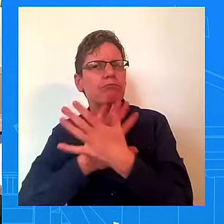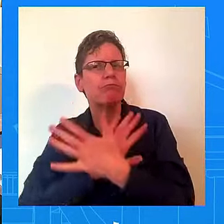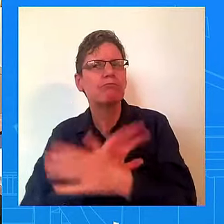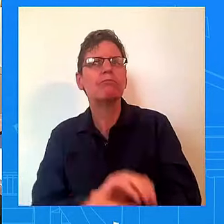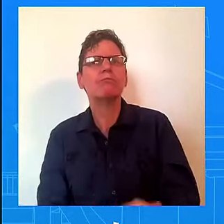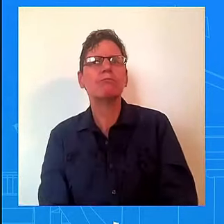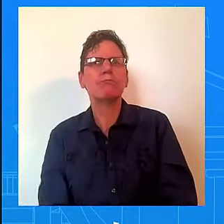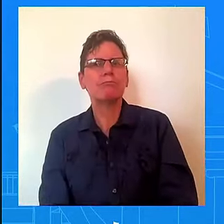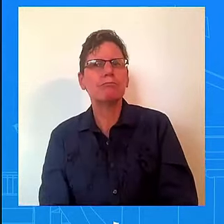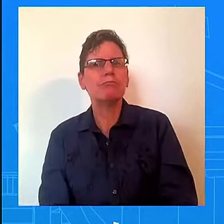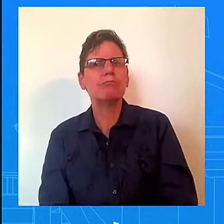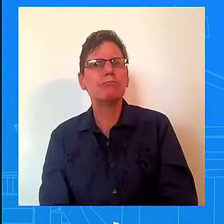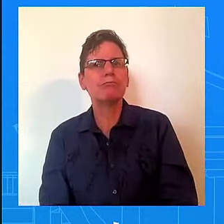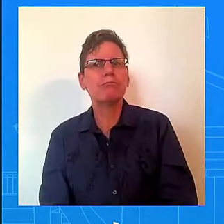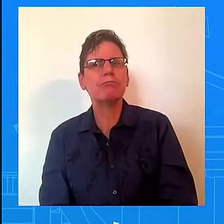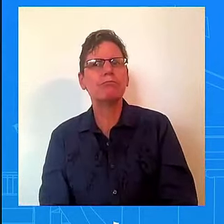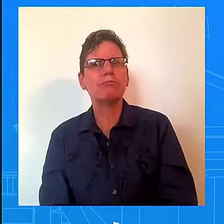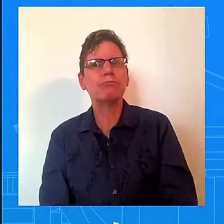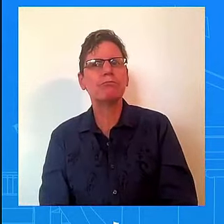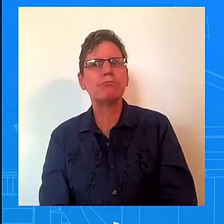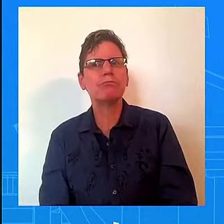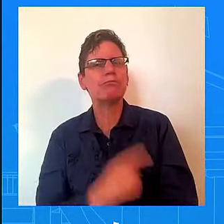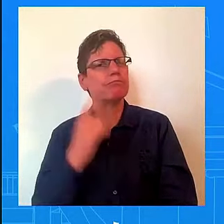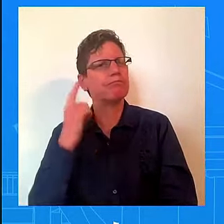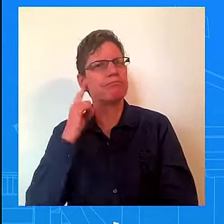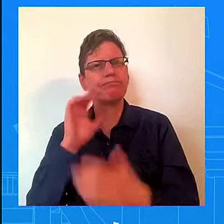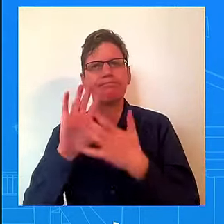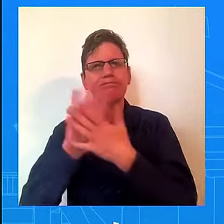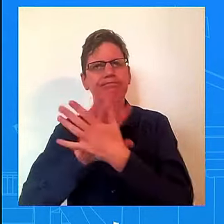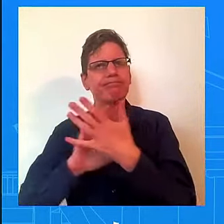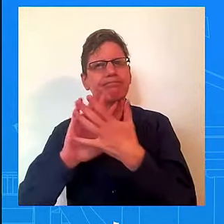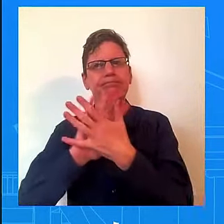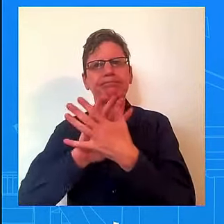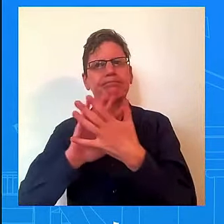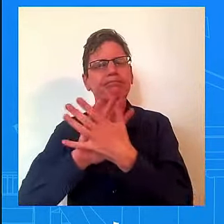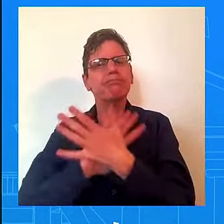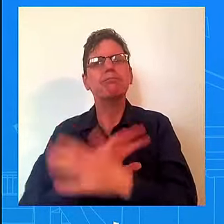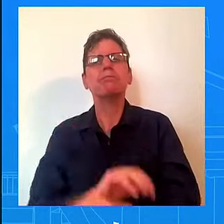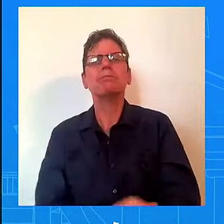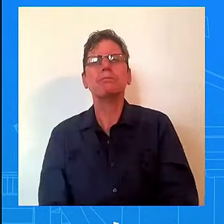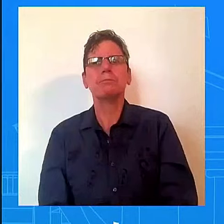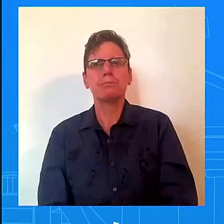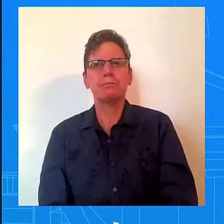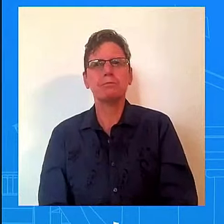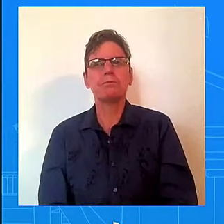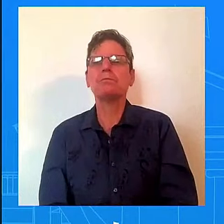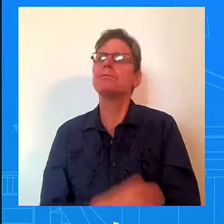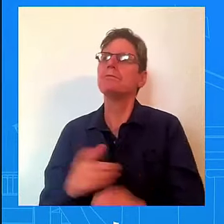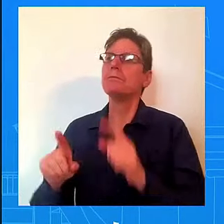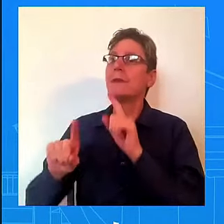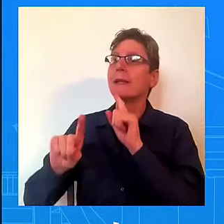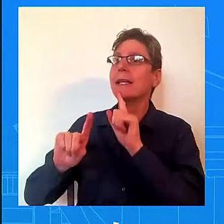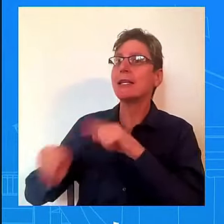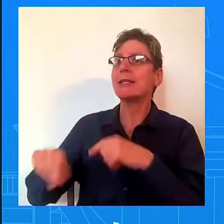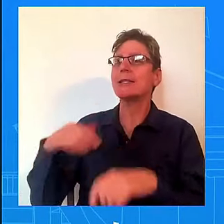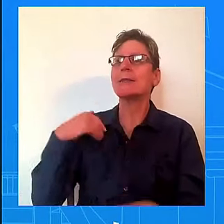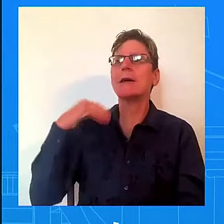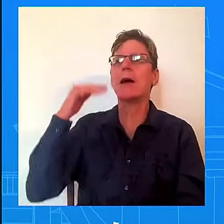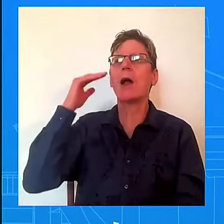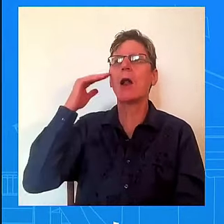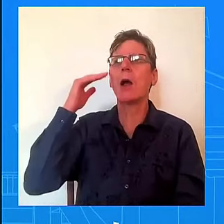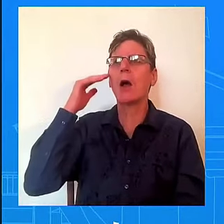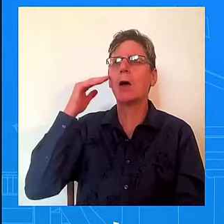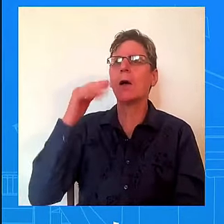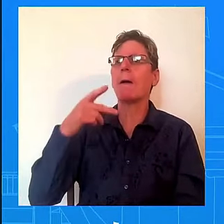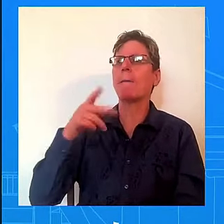MS. So, look, so obviously we're aware of the visit – Putin's visit to Mongolia. And we have said this